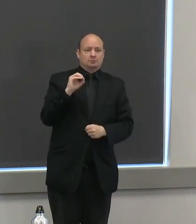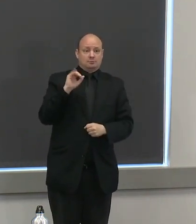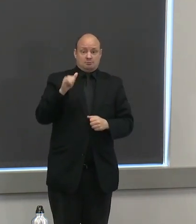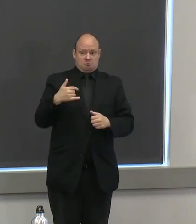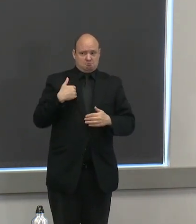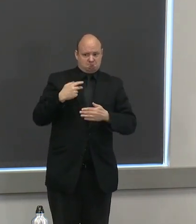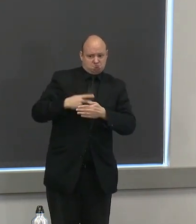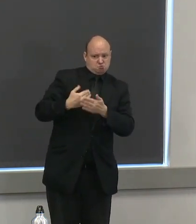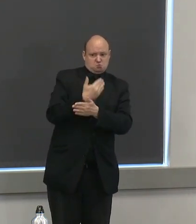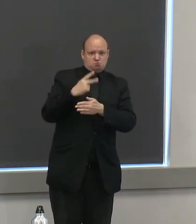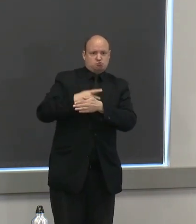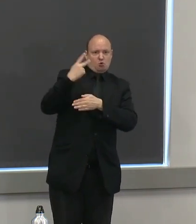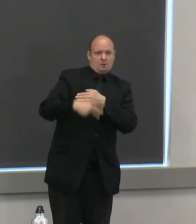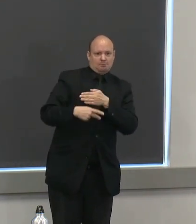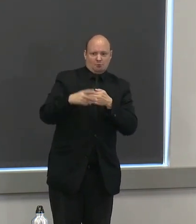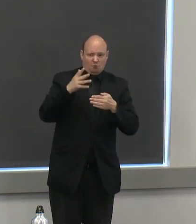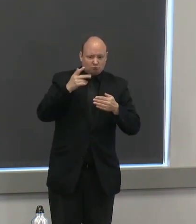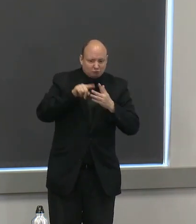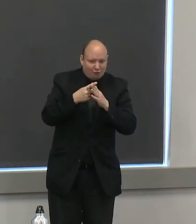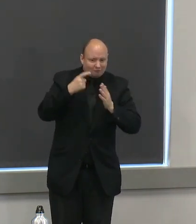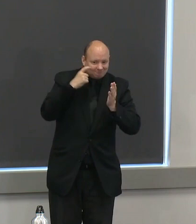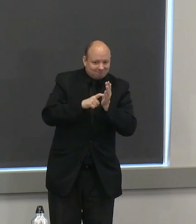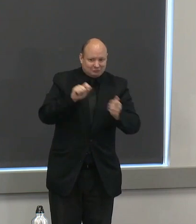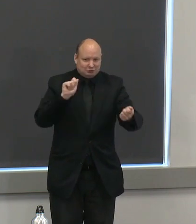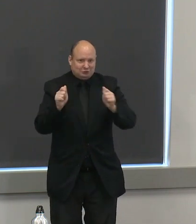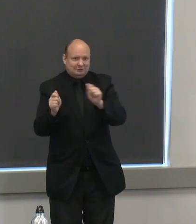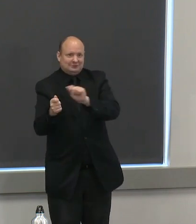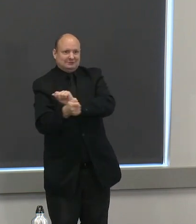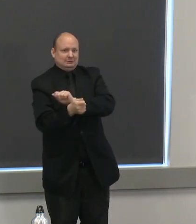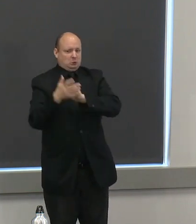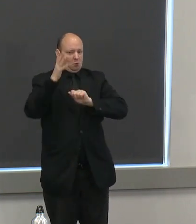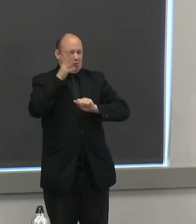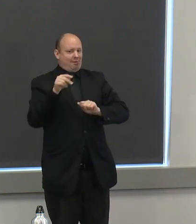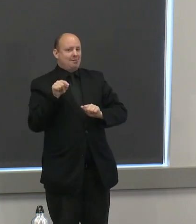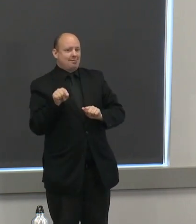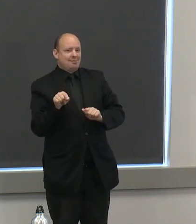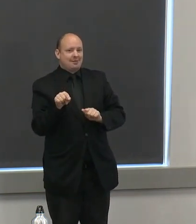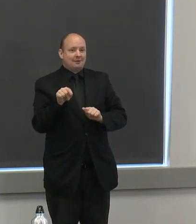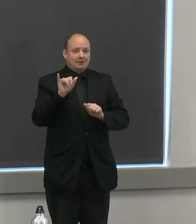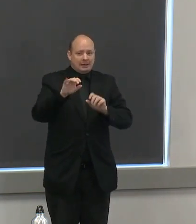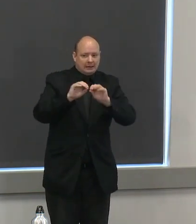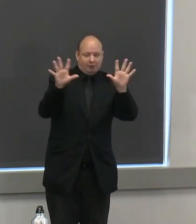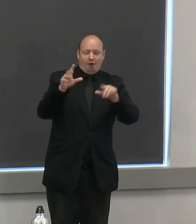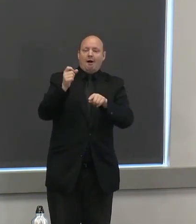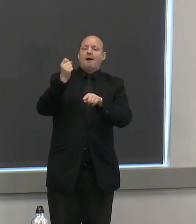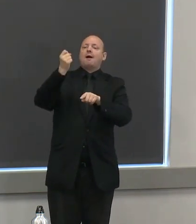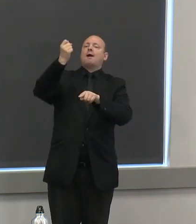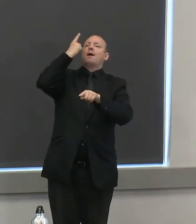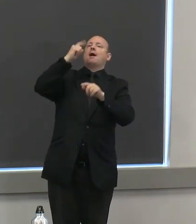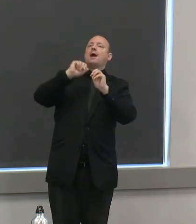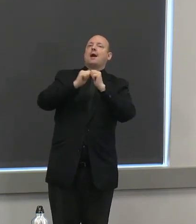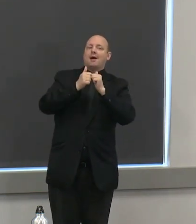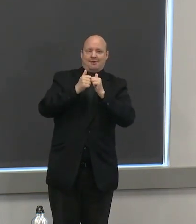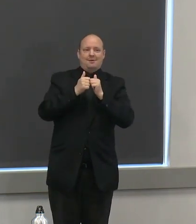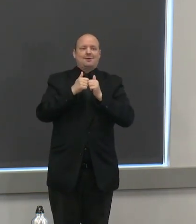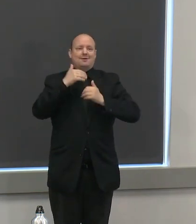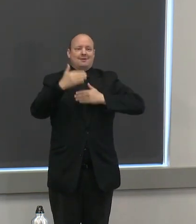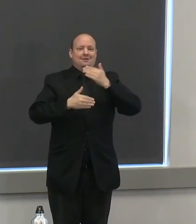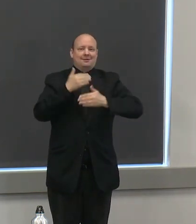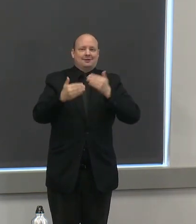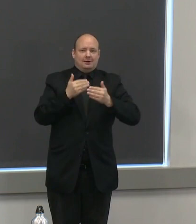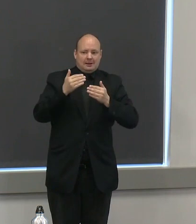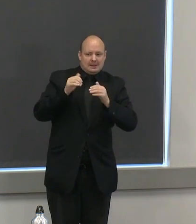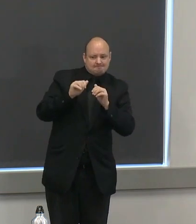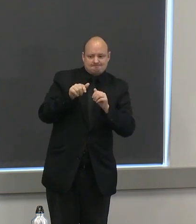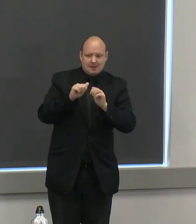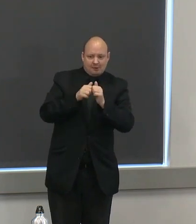it will give us a more accurate understanding of the true rate of infection in oregon and to have ongoing